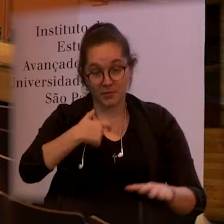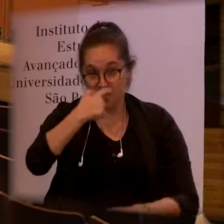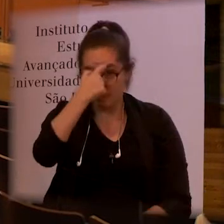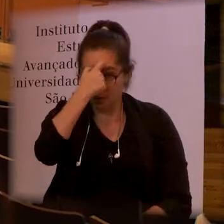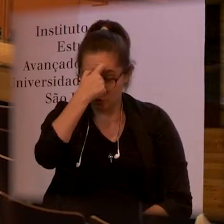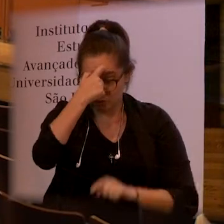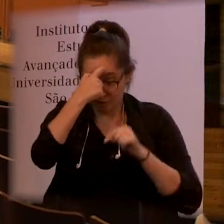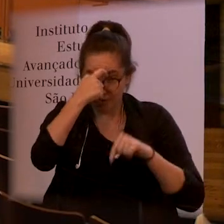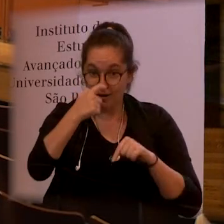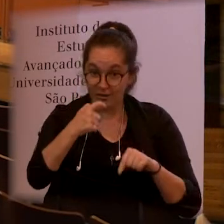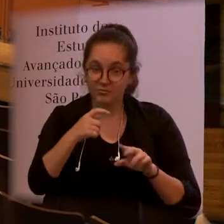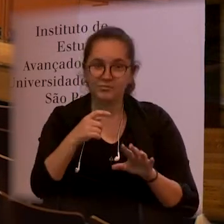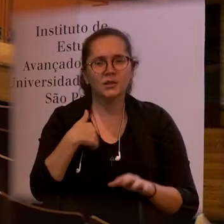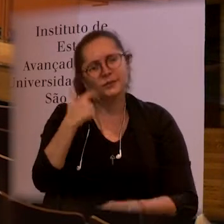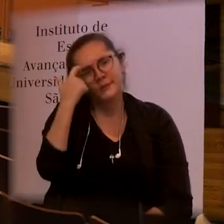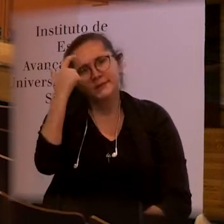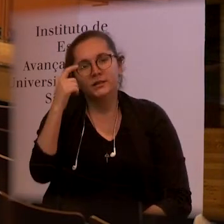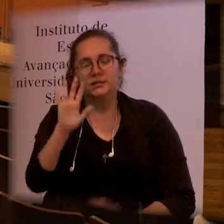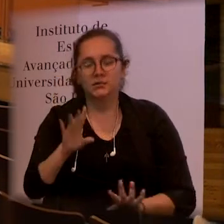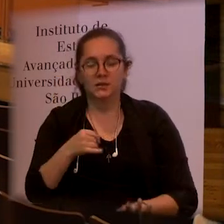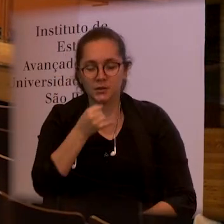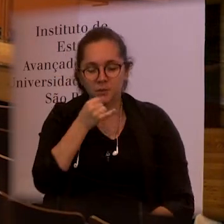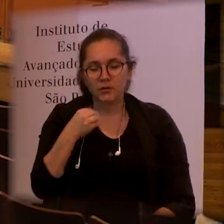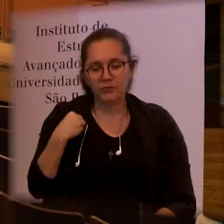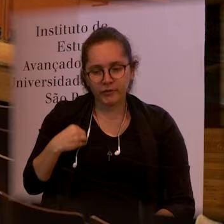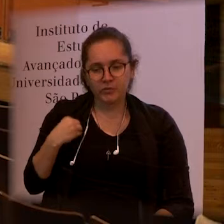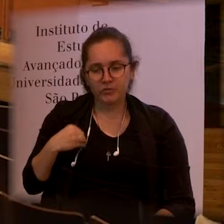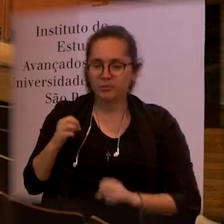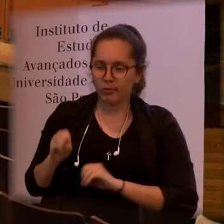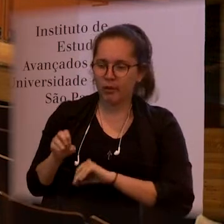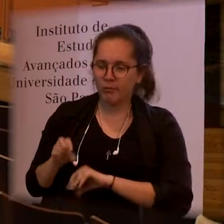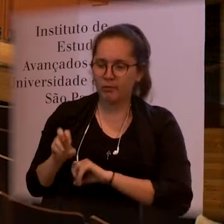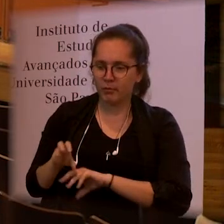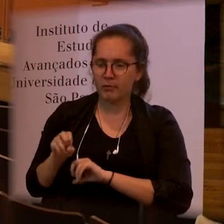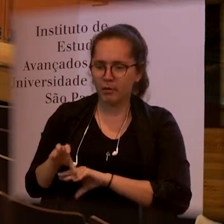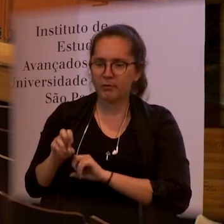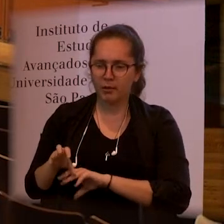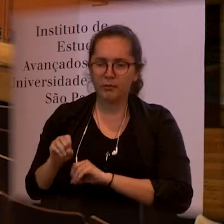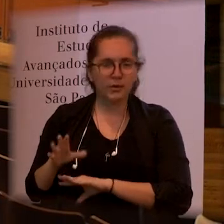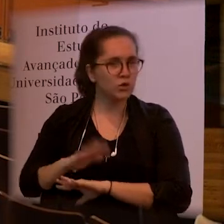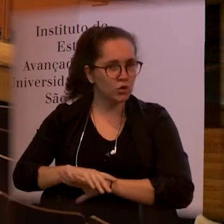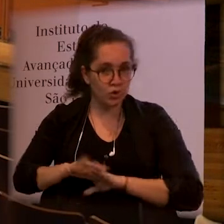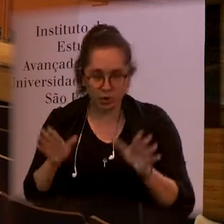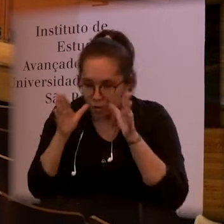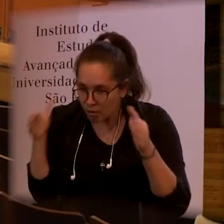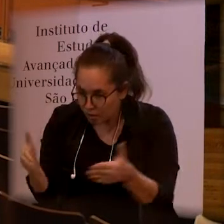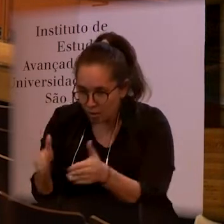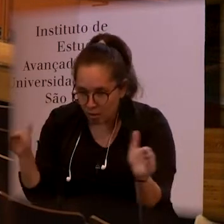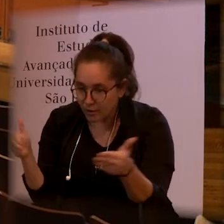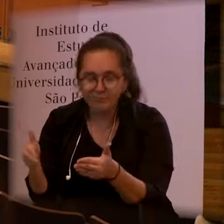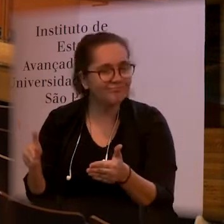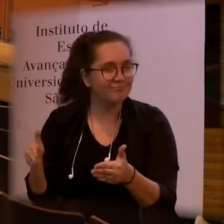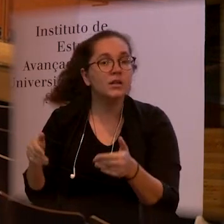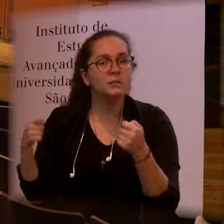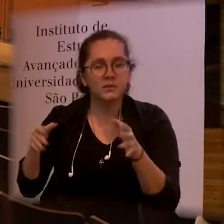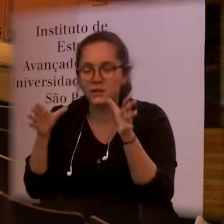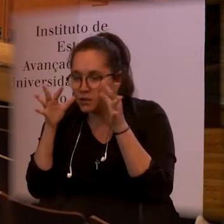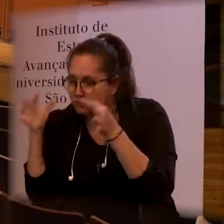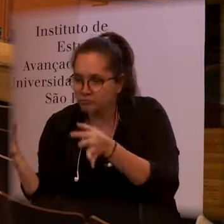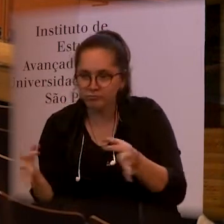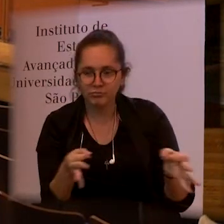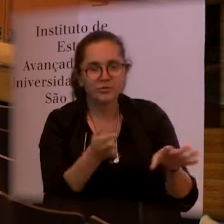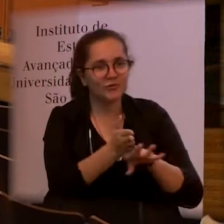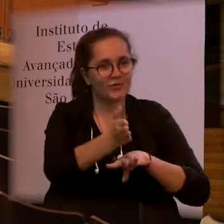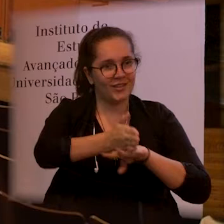I think that we cannot just live for education but I have to have other biases